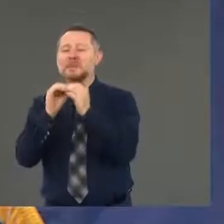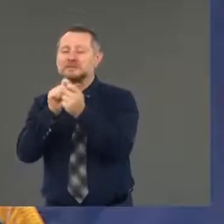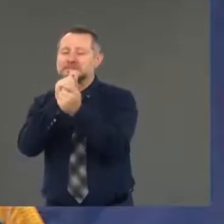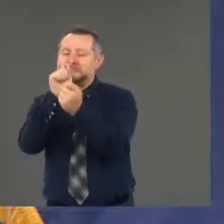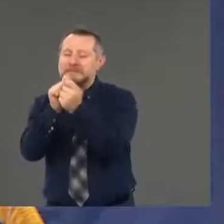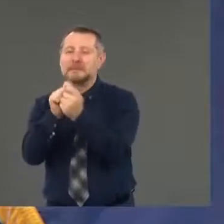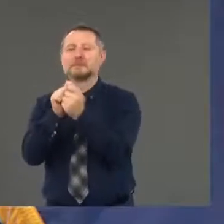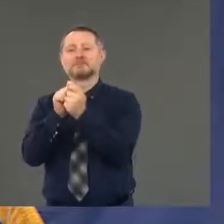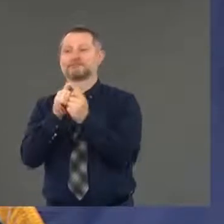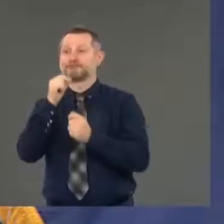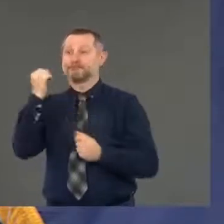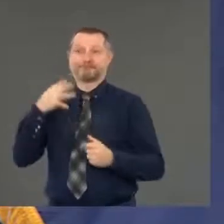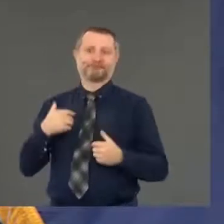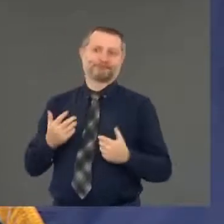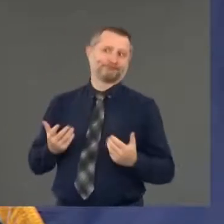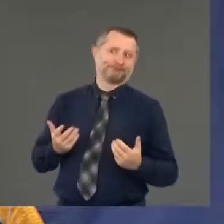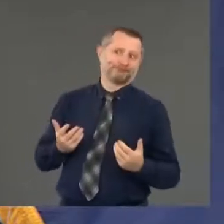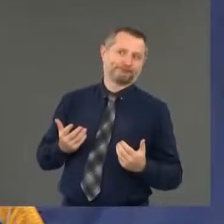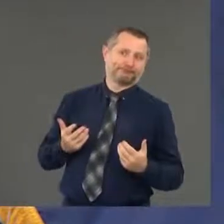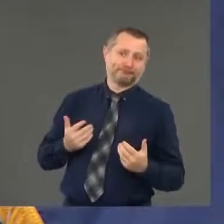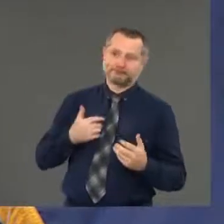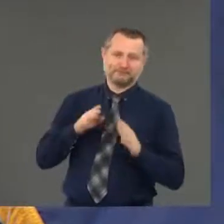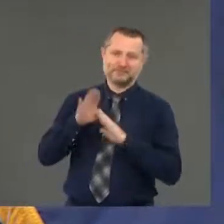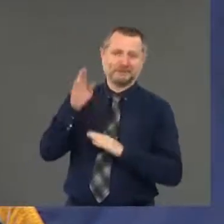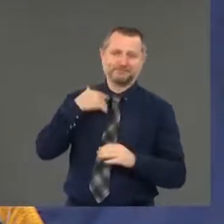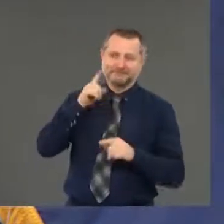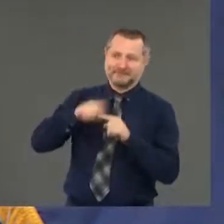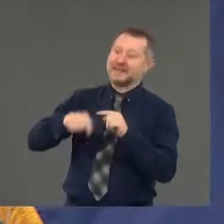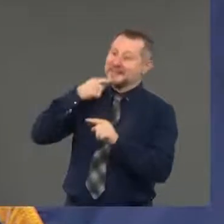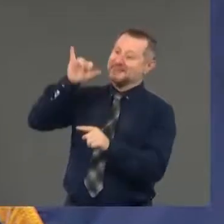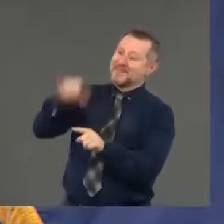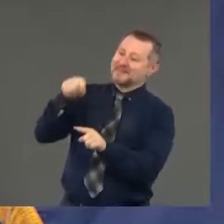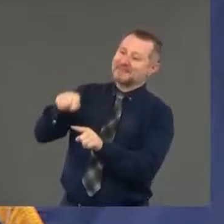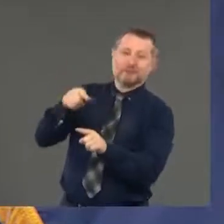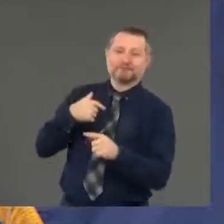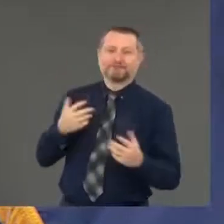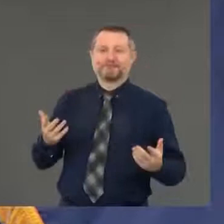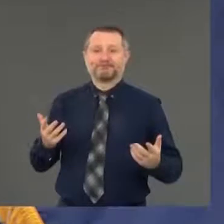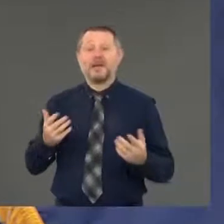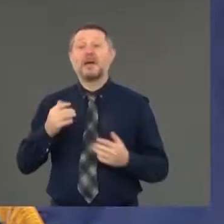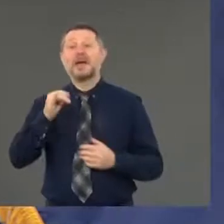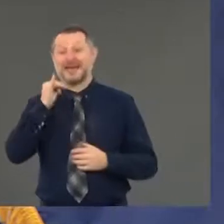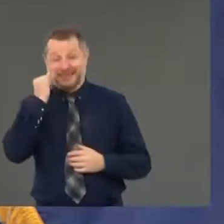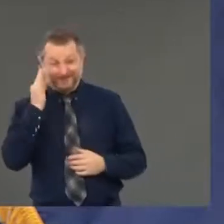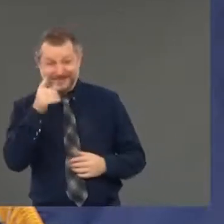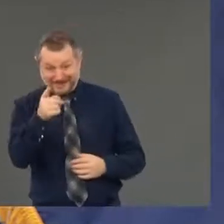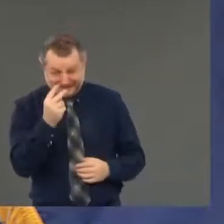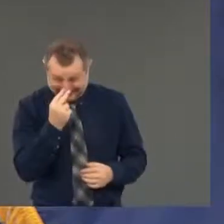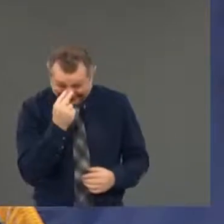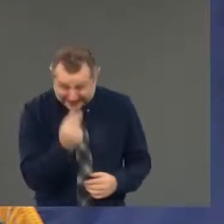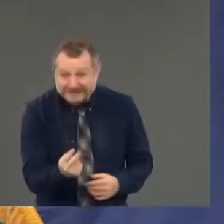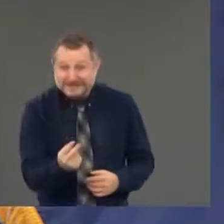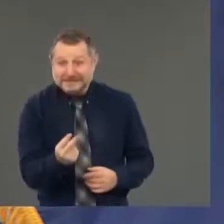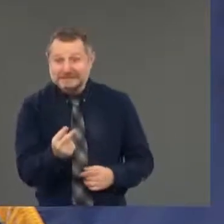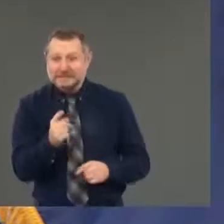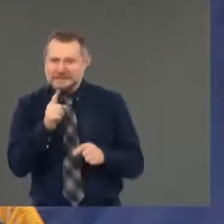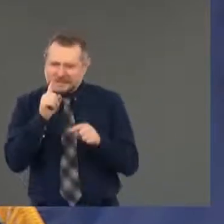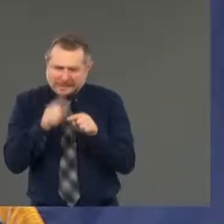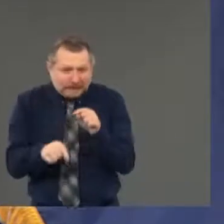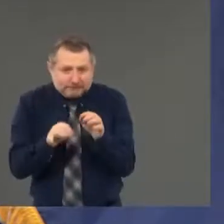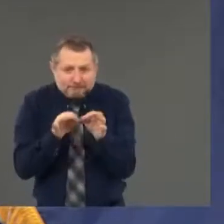or resolve, then you have an issue. If you can resolve the increase,